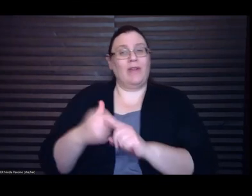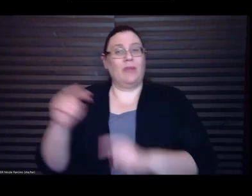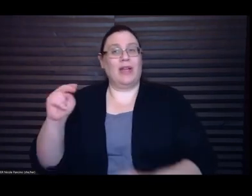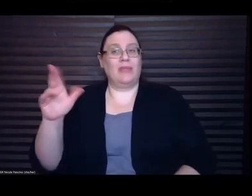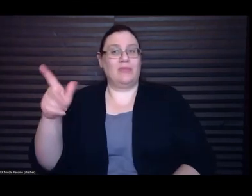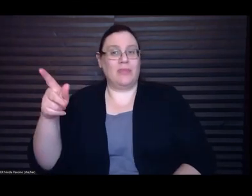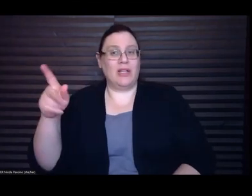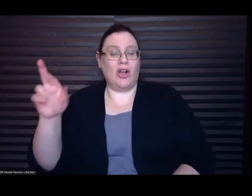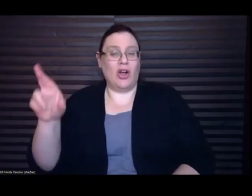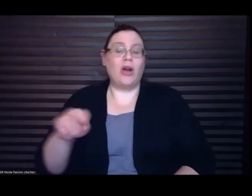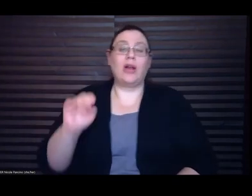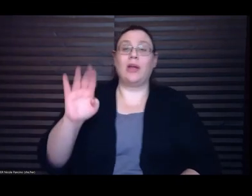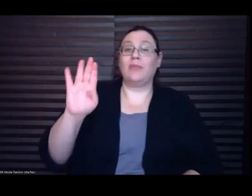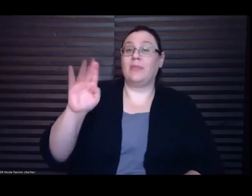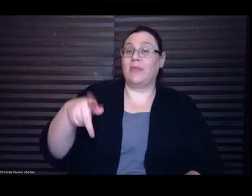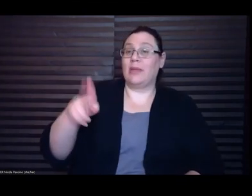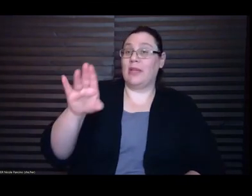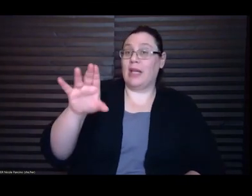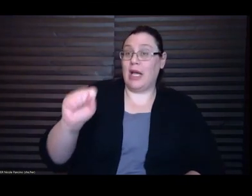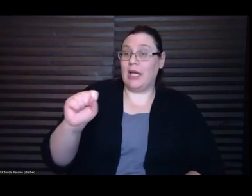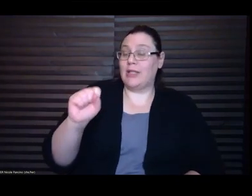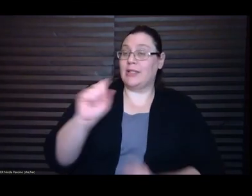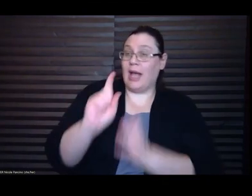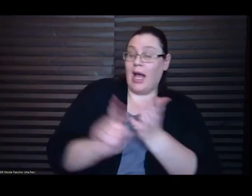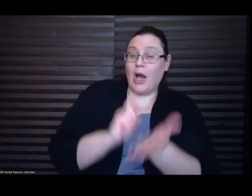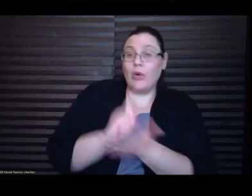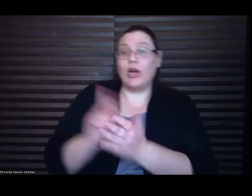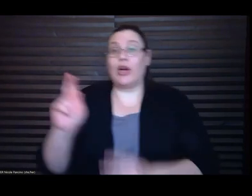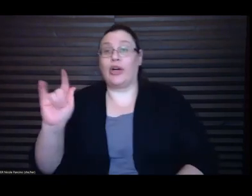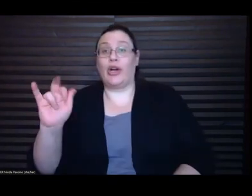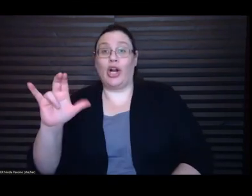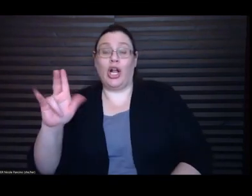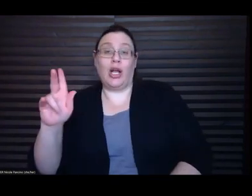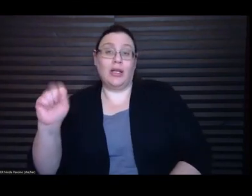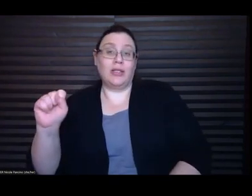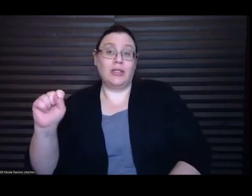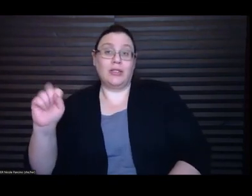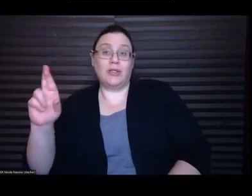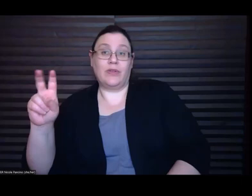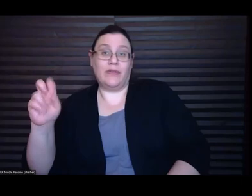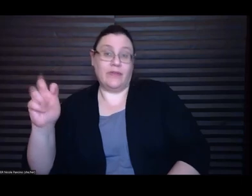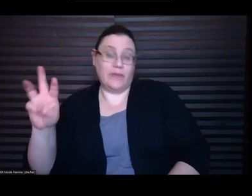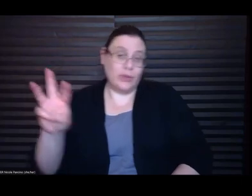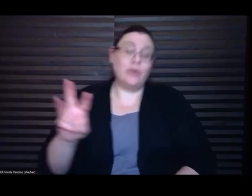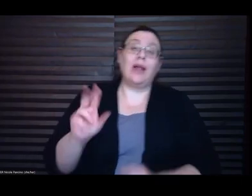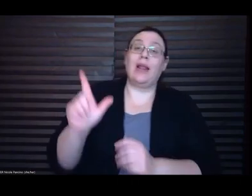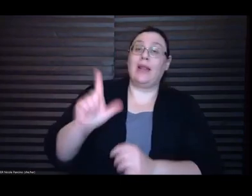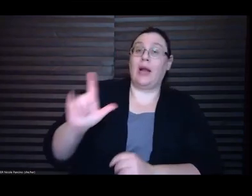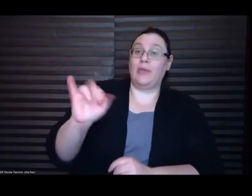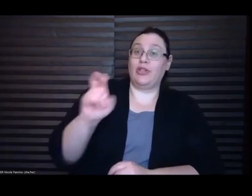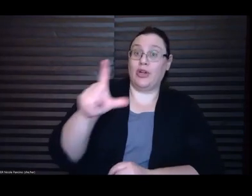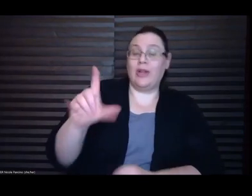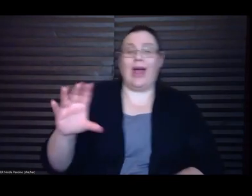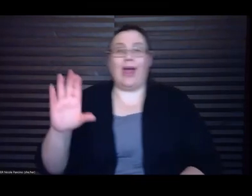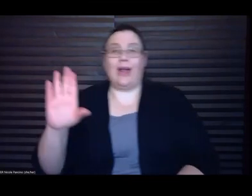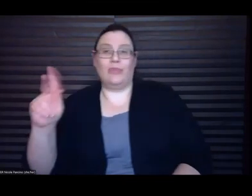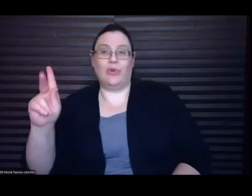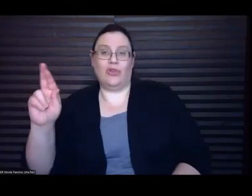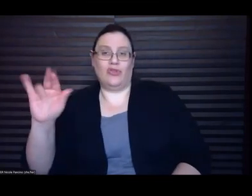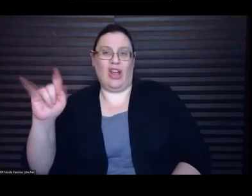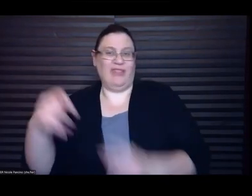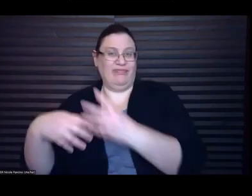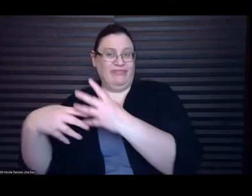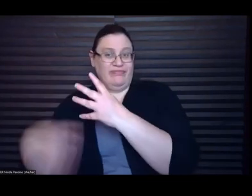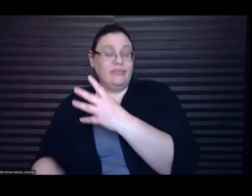Reviews, Library Journal, Booklist, and Book Riot. Her short story collection, Night at the Fiestas, won the